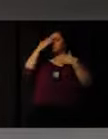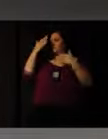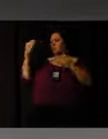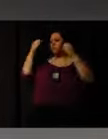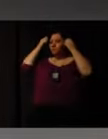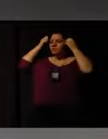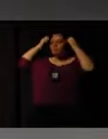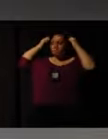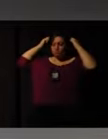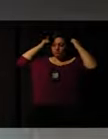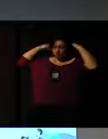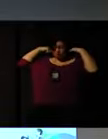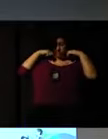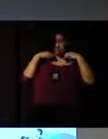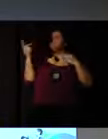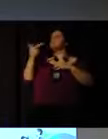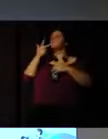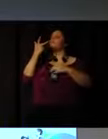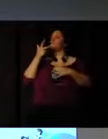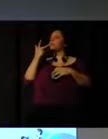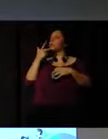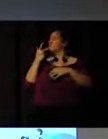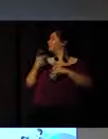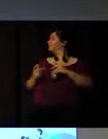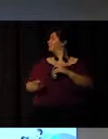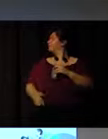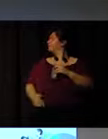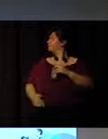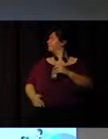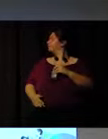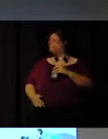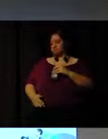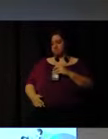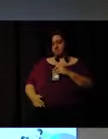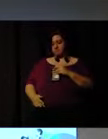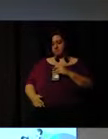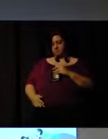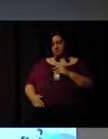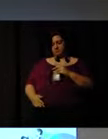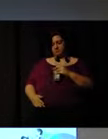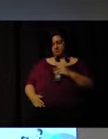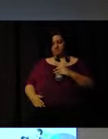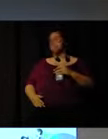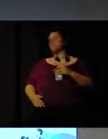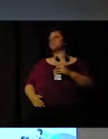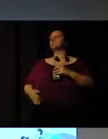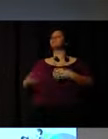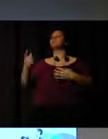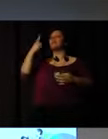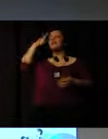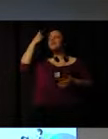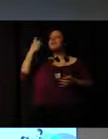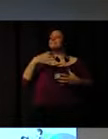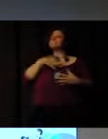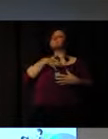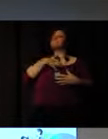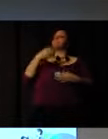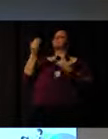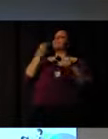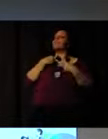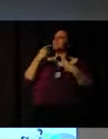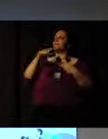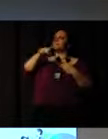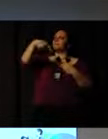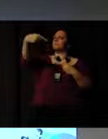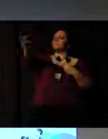Thank you, Karen, for your words and new ideas, your inspirations that you brought to us